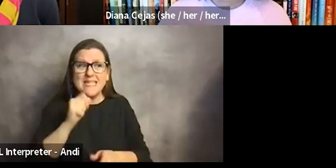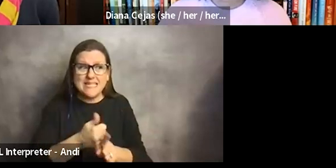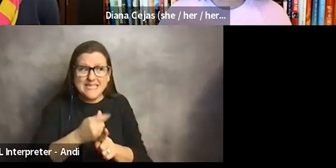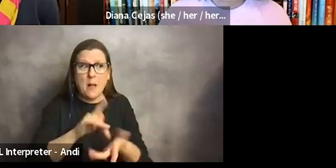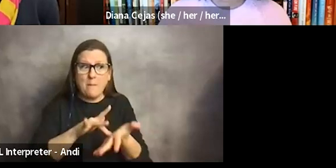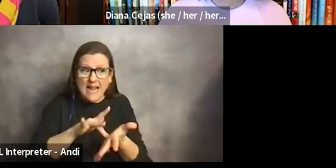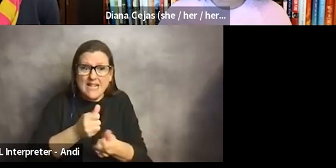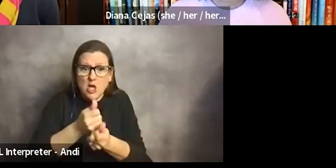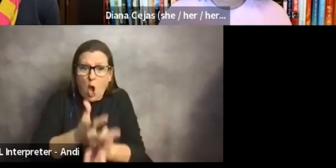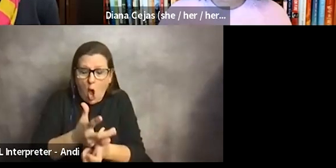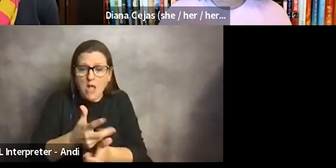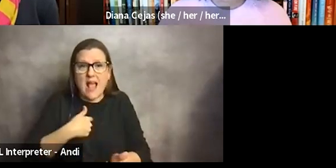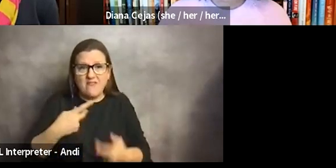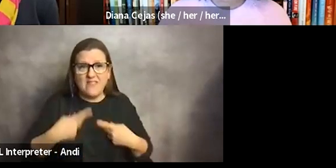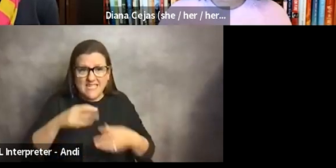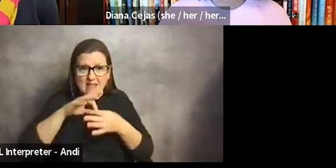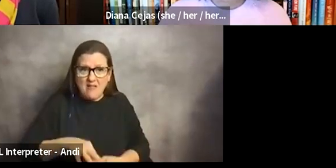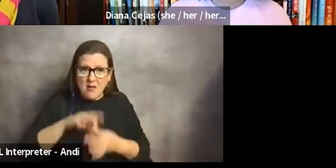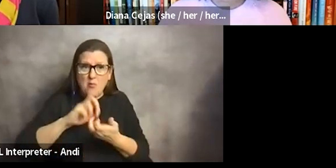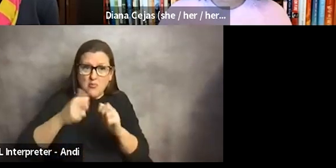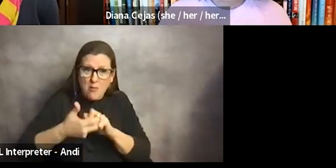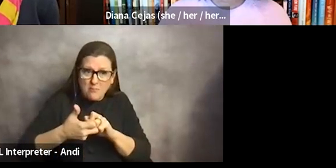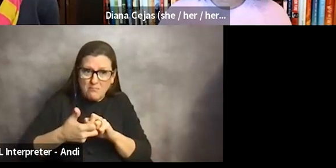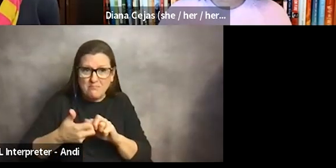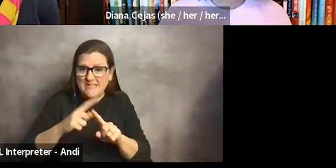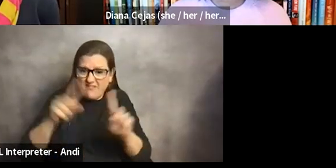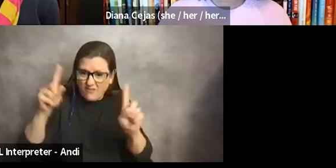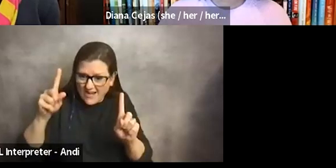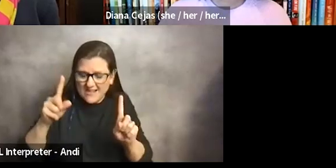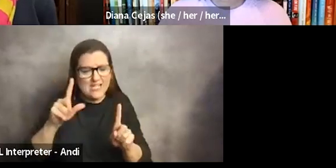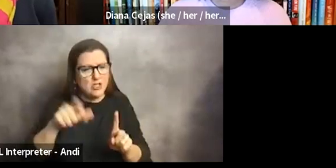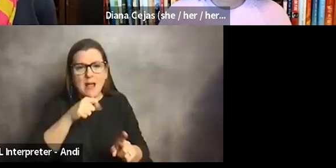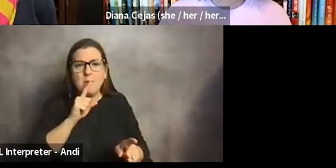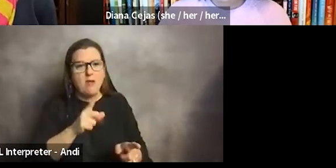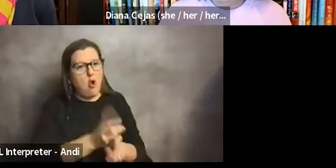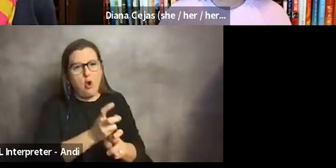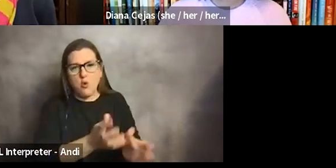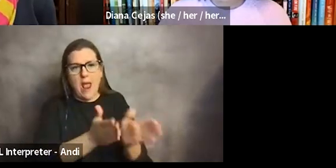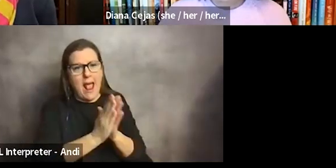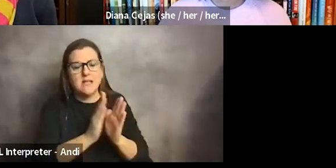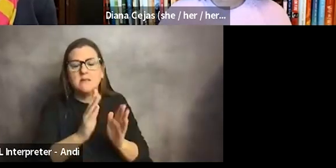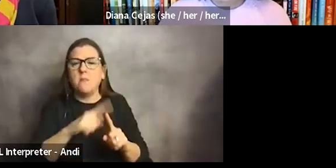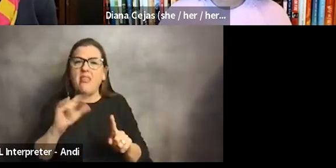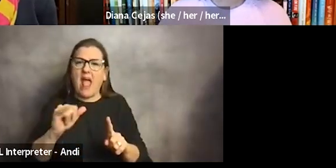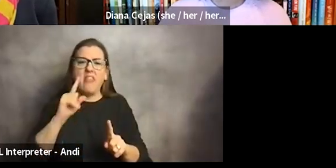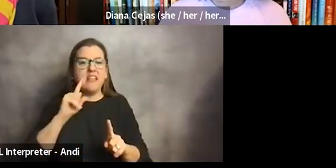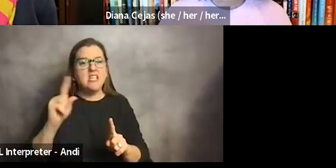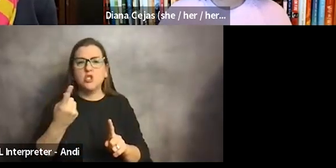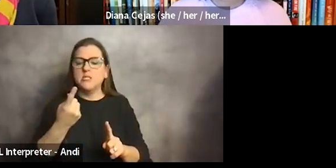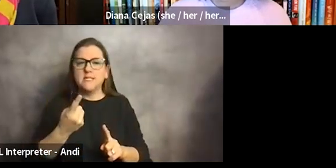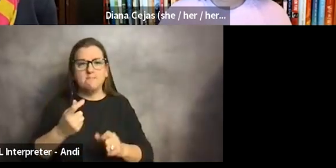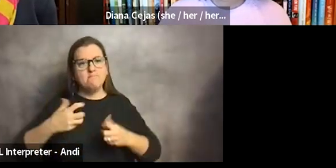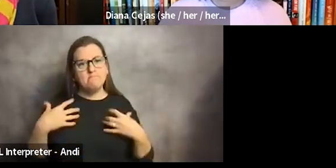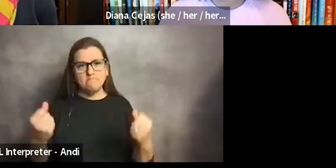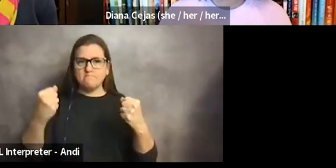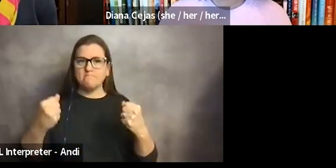physiologically that is different. It shouldn't be that this is hard to ask for, but it is. And I would just say sit up straight and take advantage of the work that's